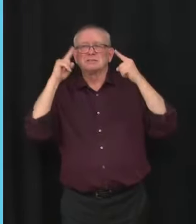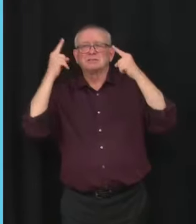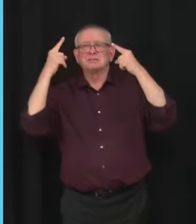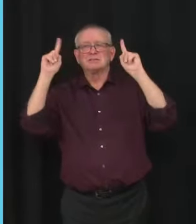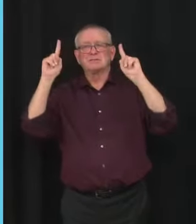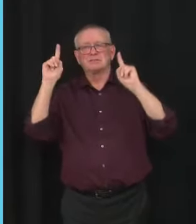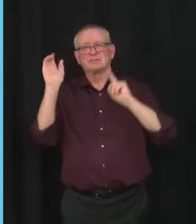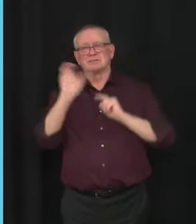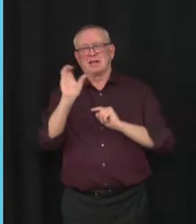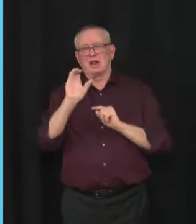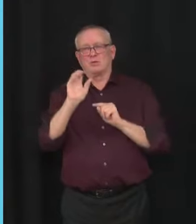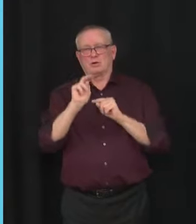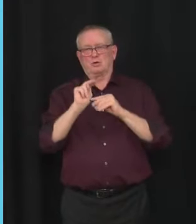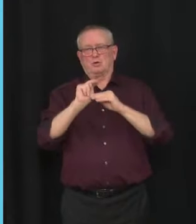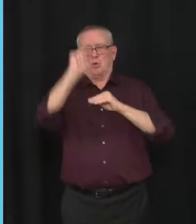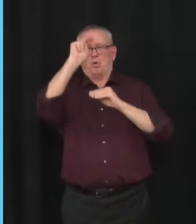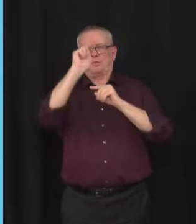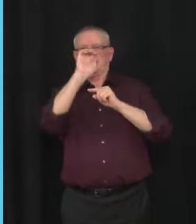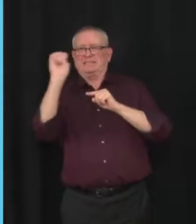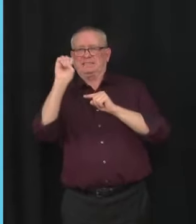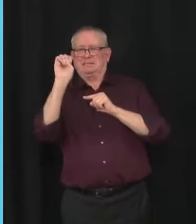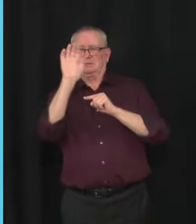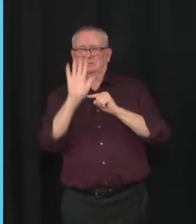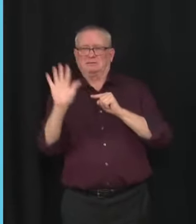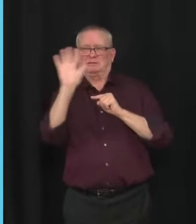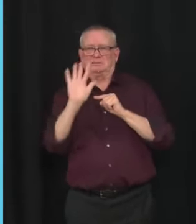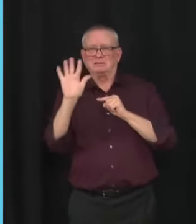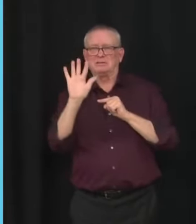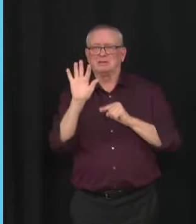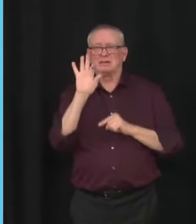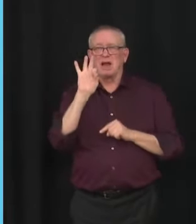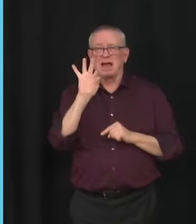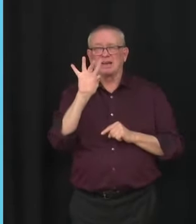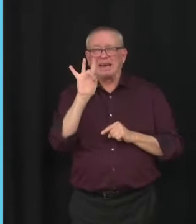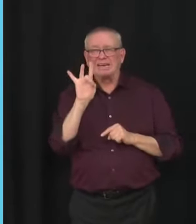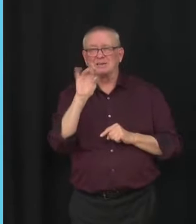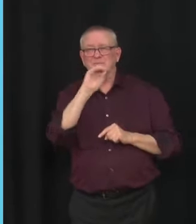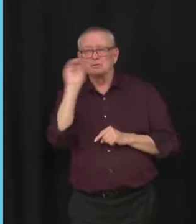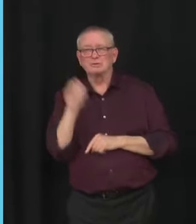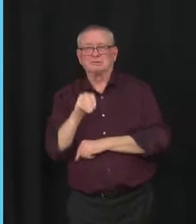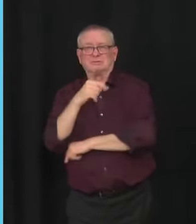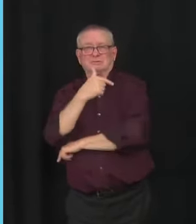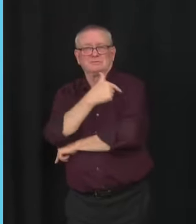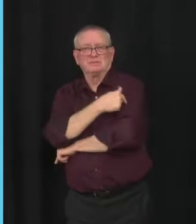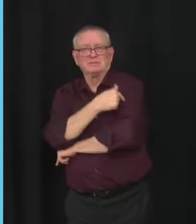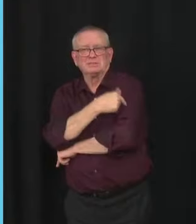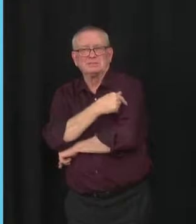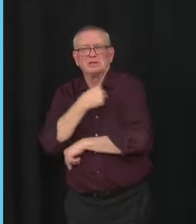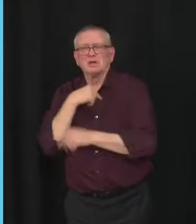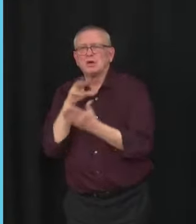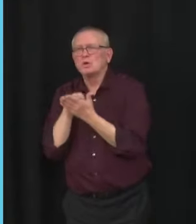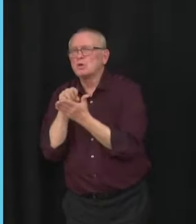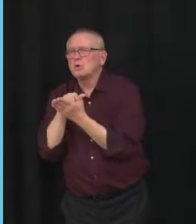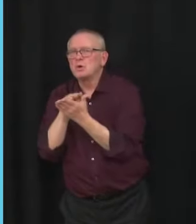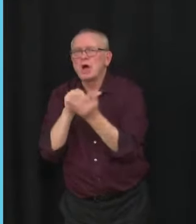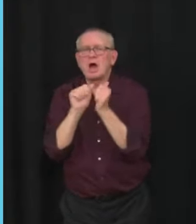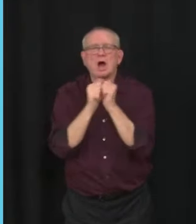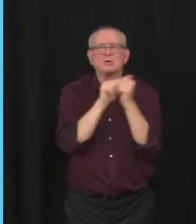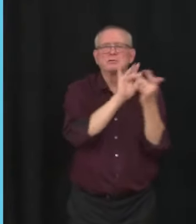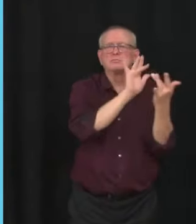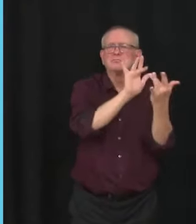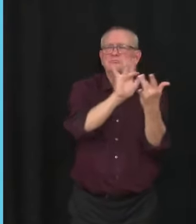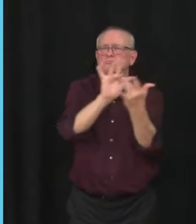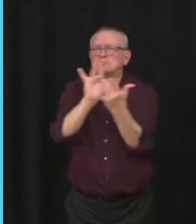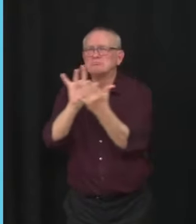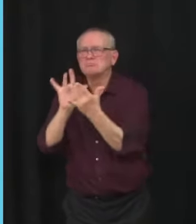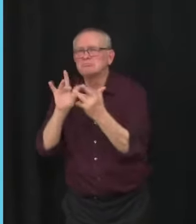speaking with those groups in terms of taking lessons learned of how we can actually increase vaccination for adults for 12 and over